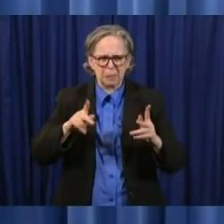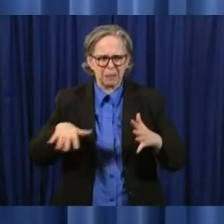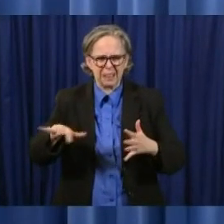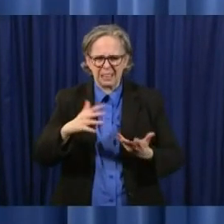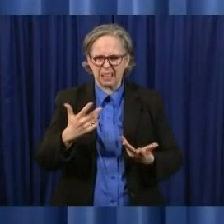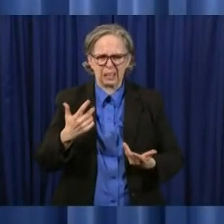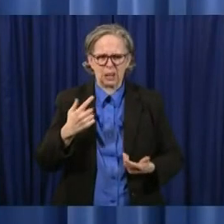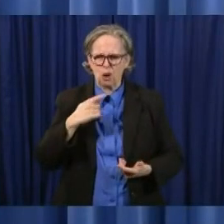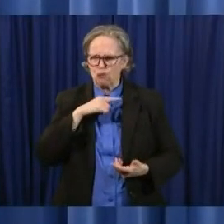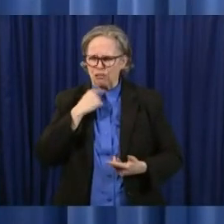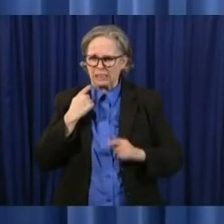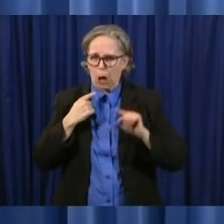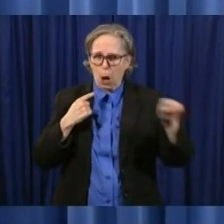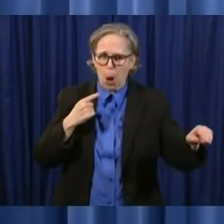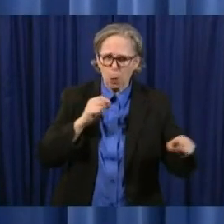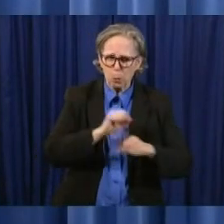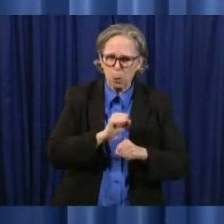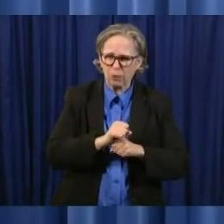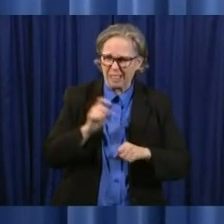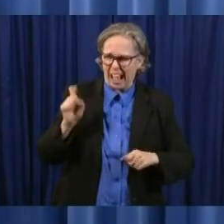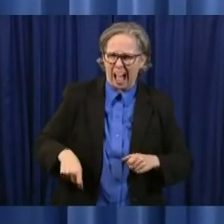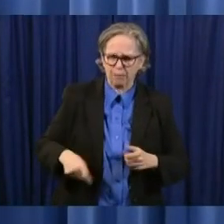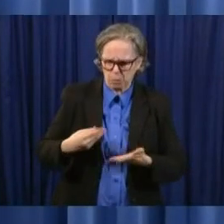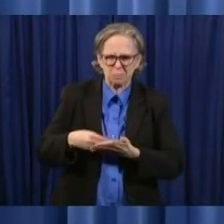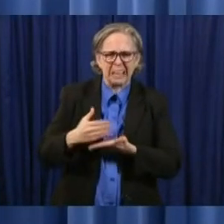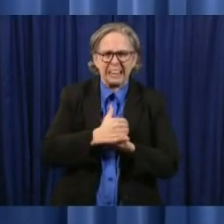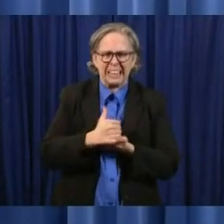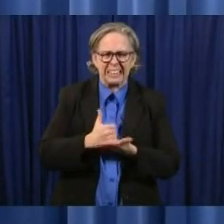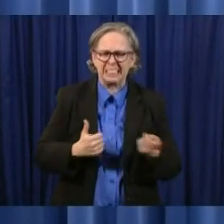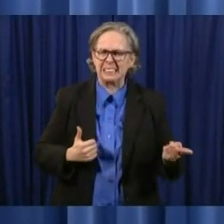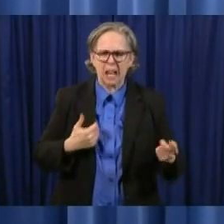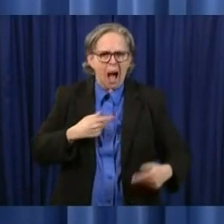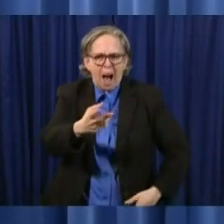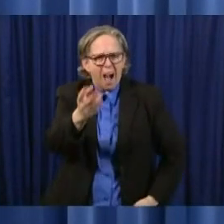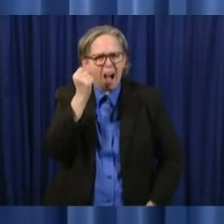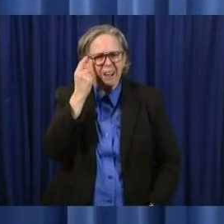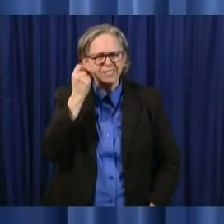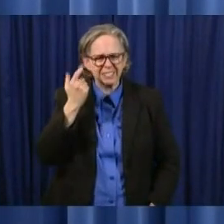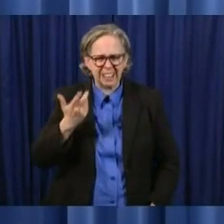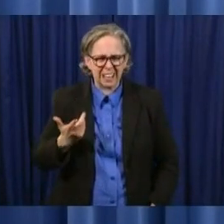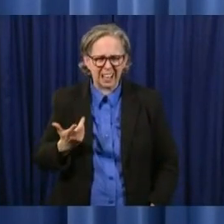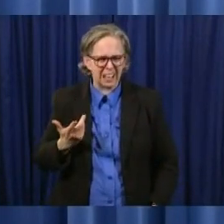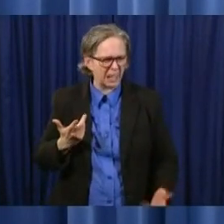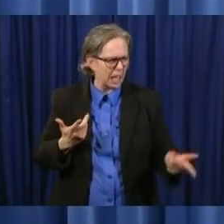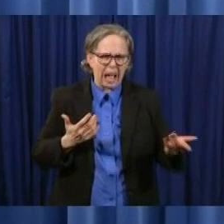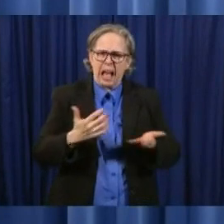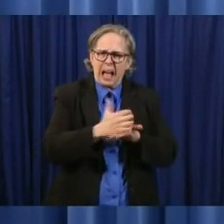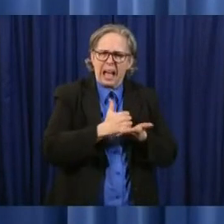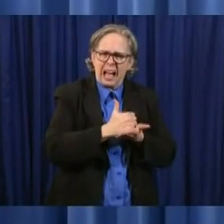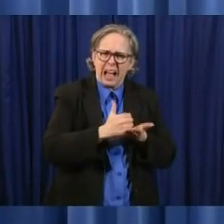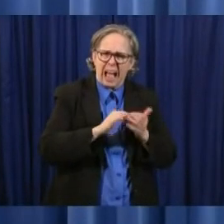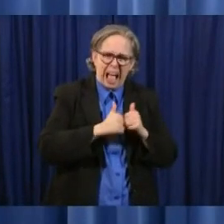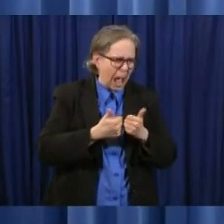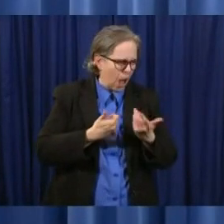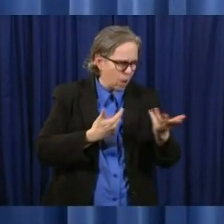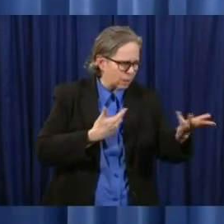and i fully understand that because of their economic situation because they're the one the family who earns the money they have to work uh to to bring